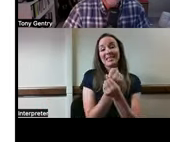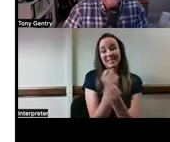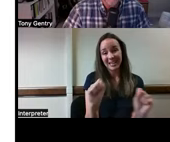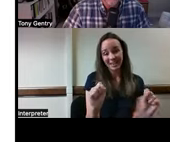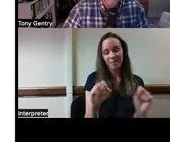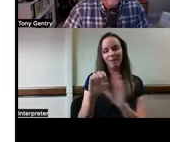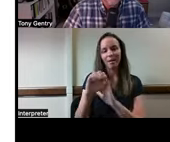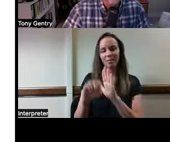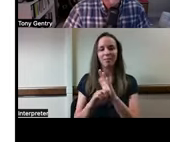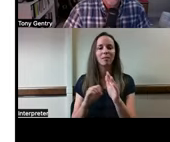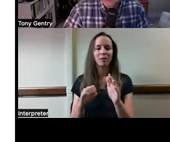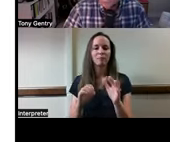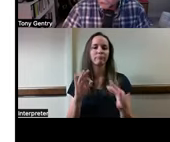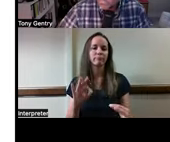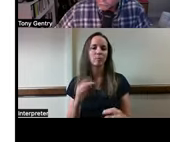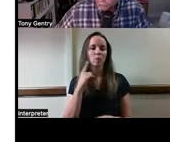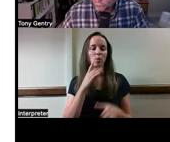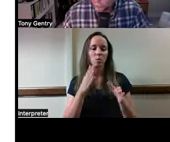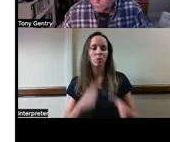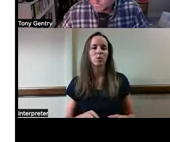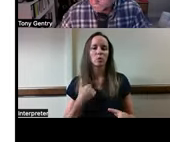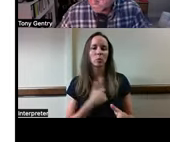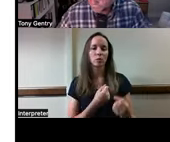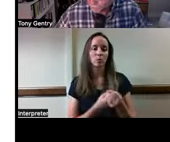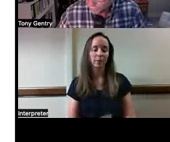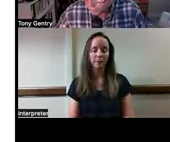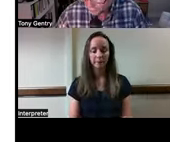ethically appropriate for the people that we're supporting.